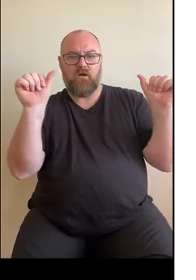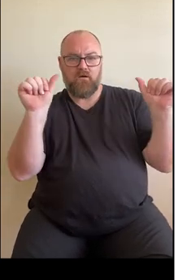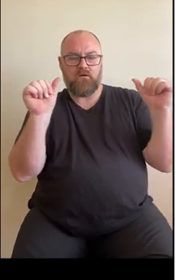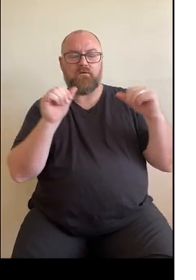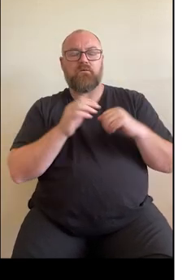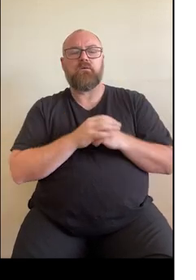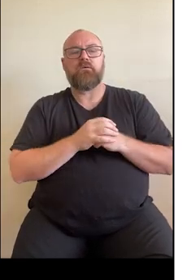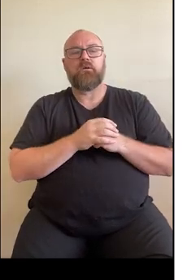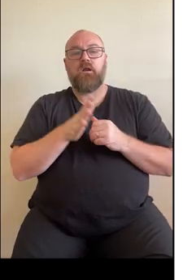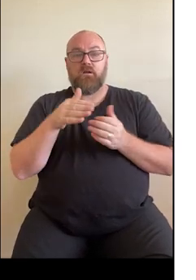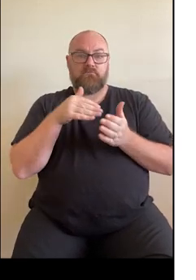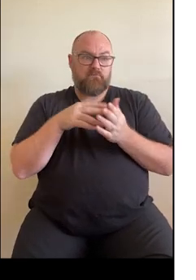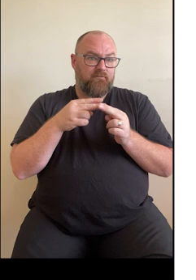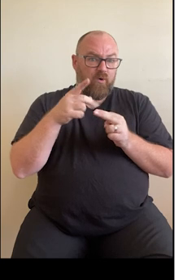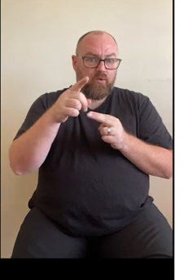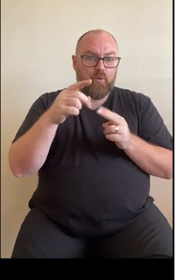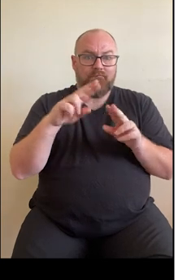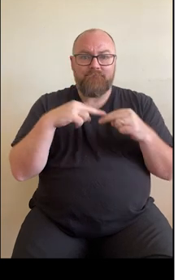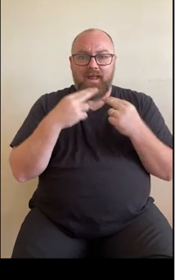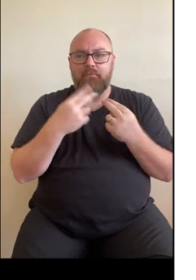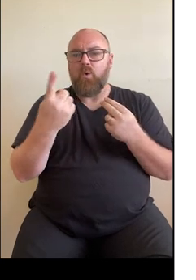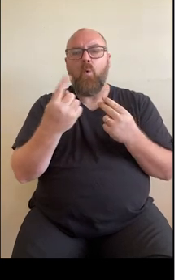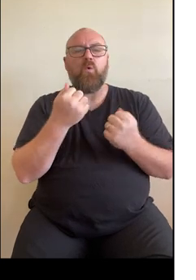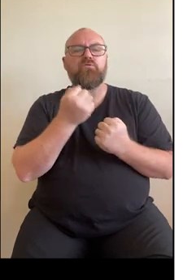available for your family or support people.